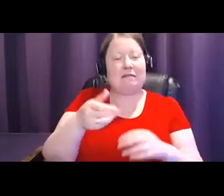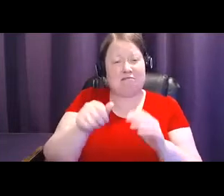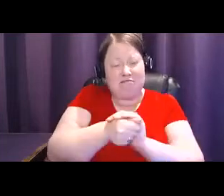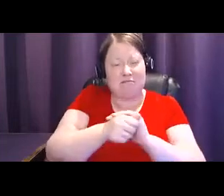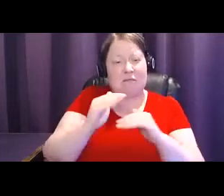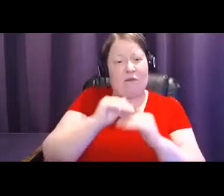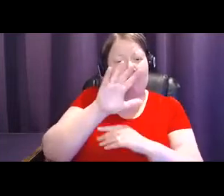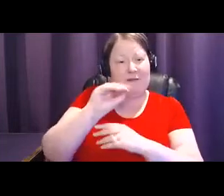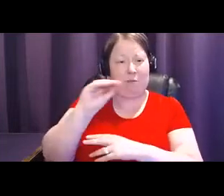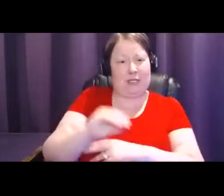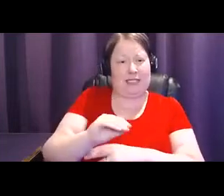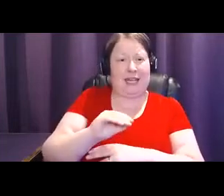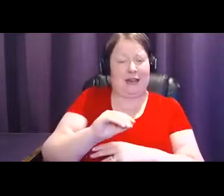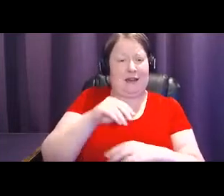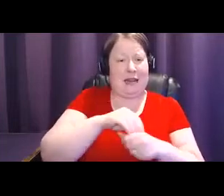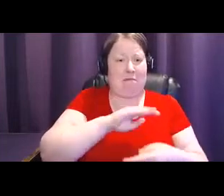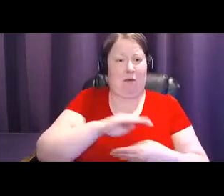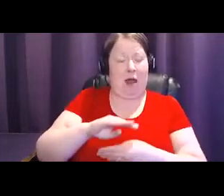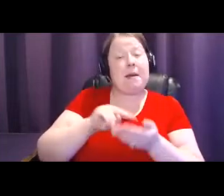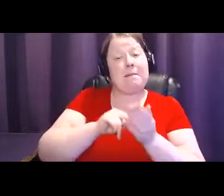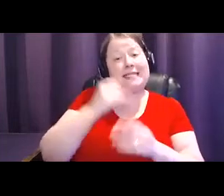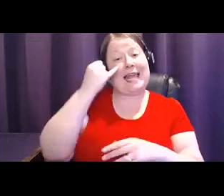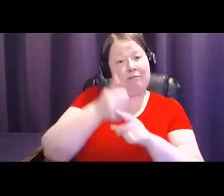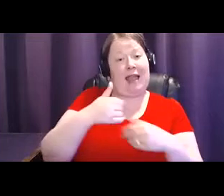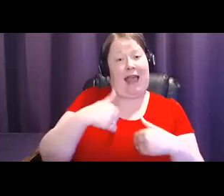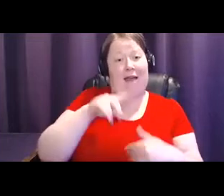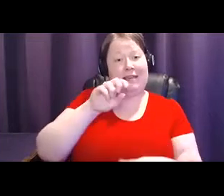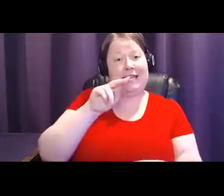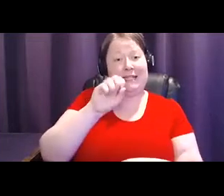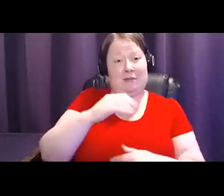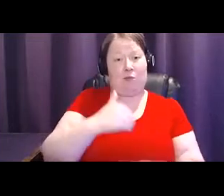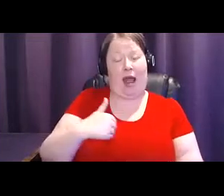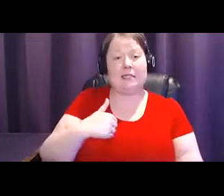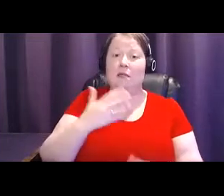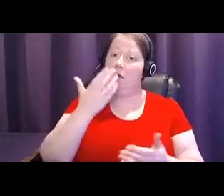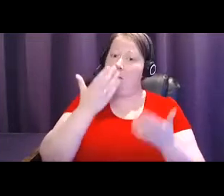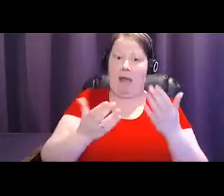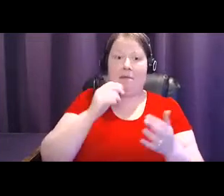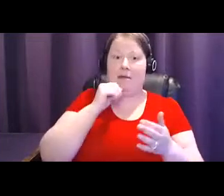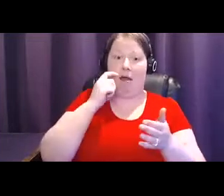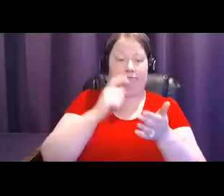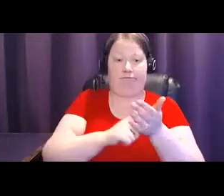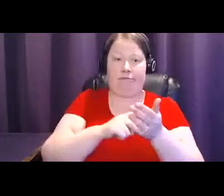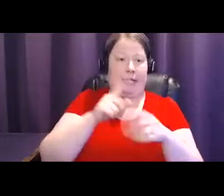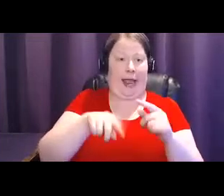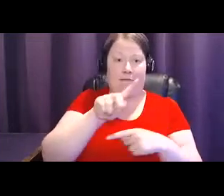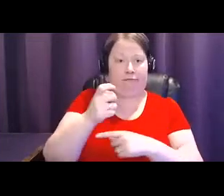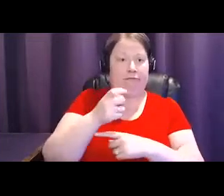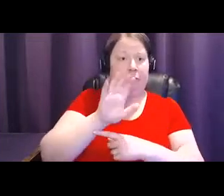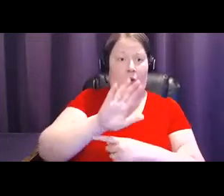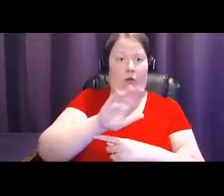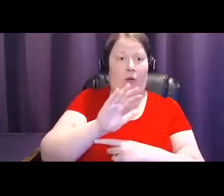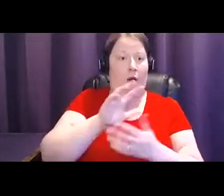breasts, your cancer could go undiagnosed. Not great. So the big question is, do you have dense breasts?